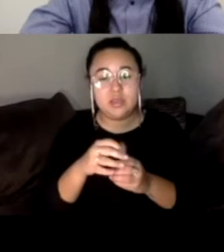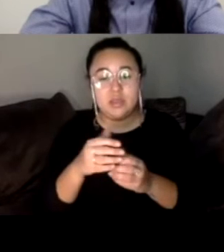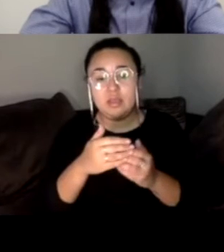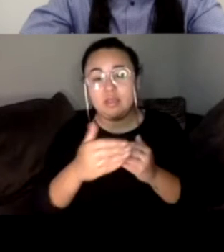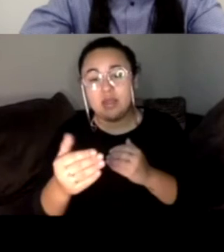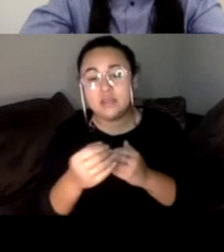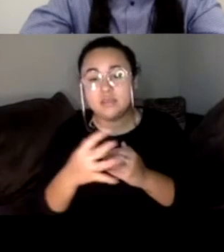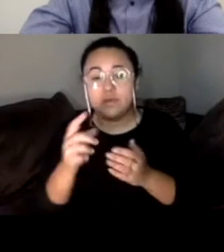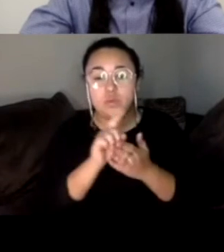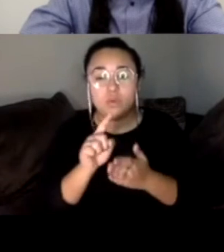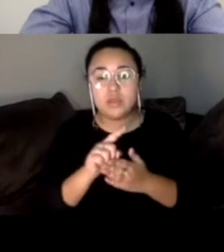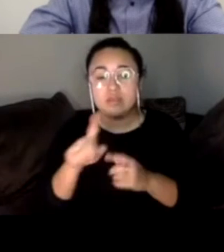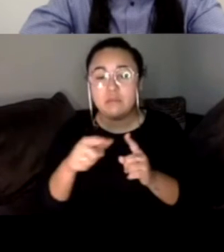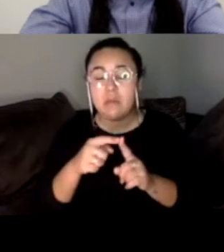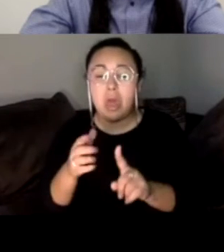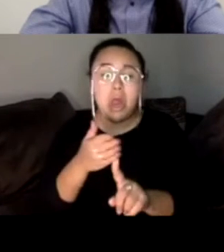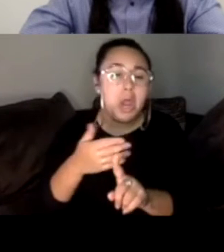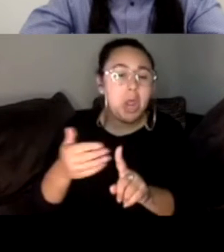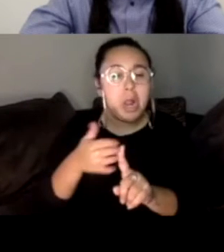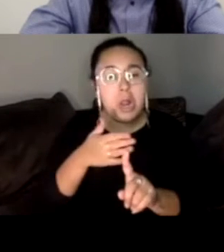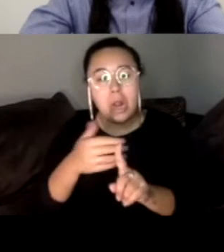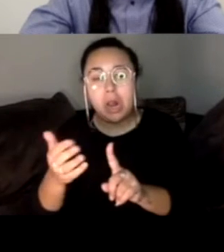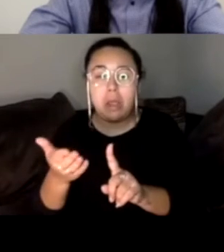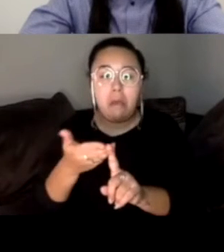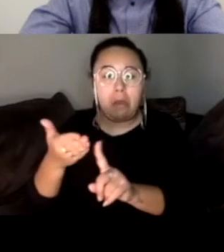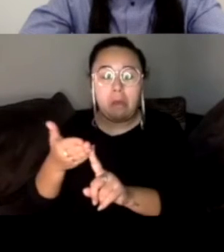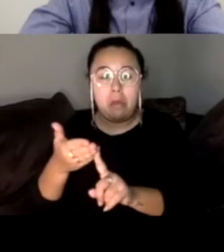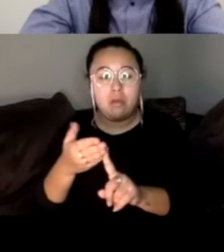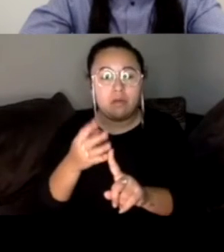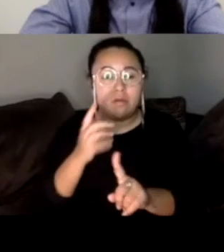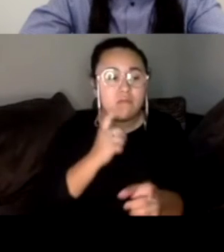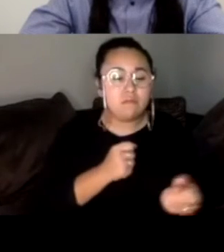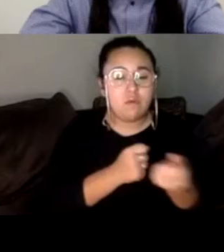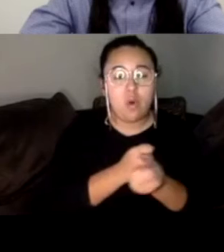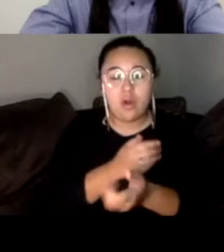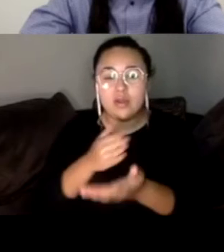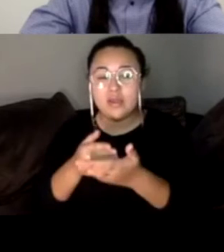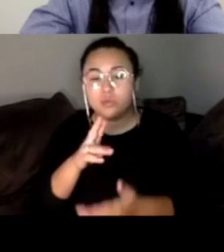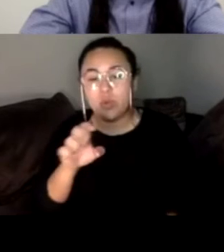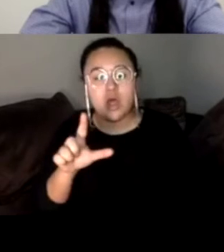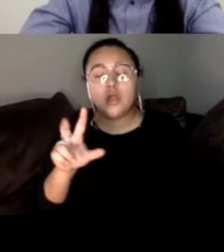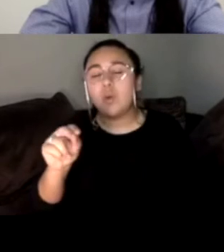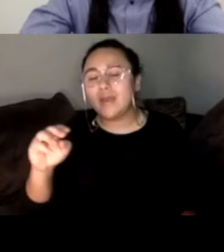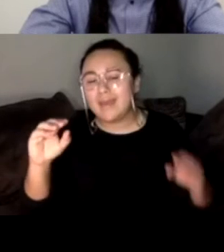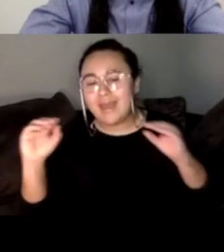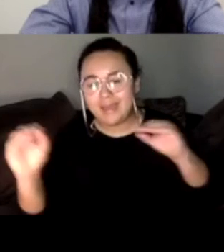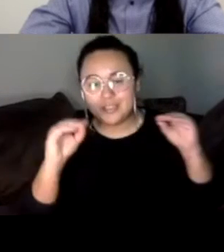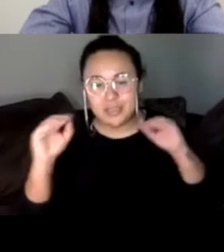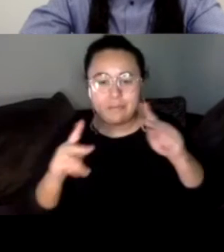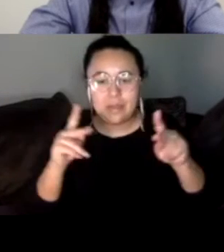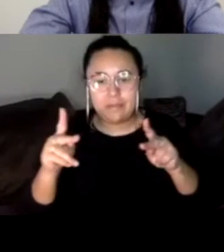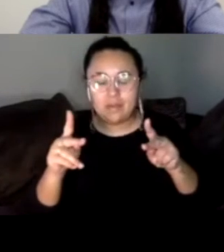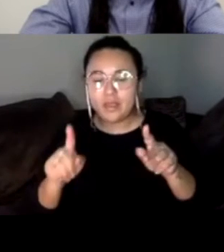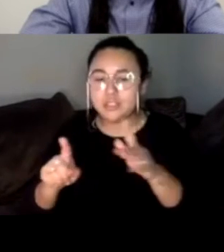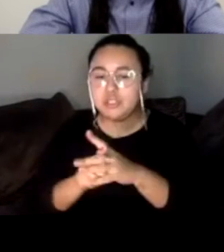about persuasion, um, uh, you know, for, or against the recall. It's about education and it's turning out the vote. And I agree